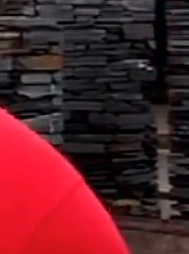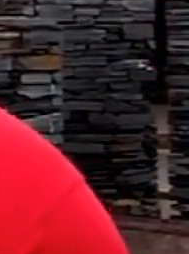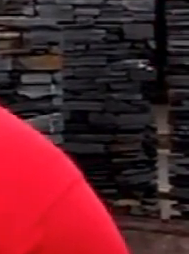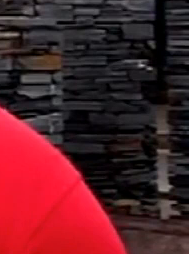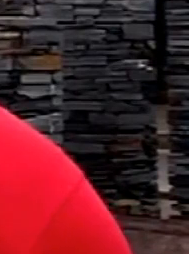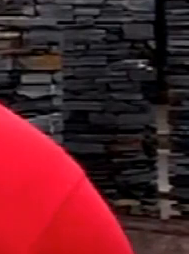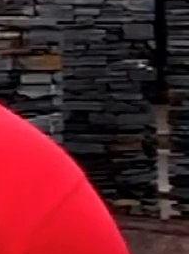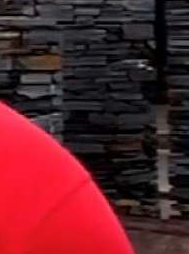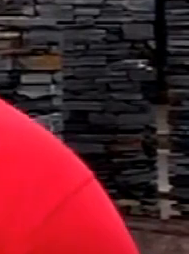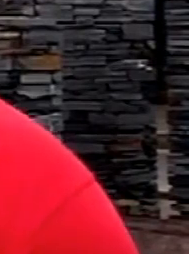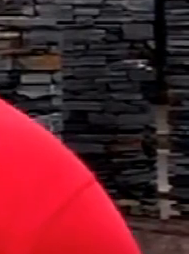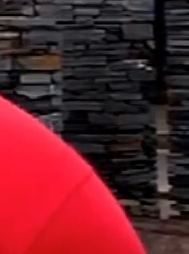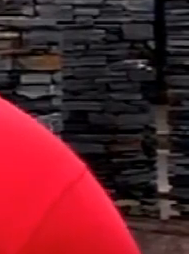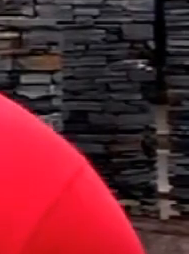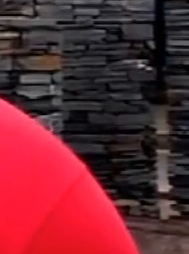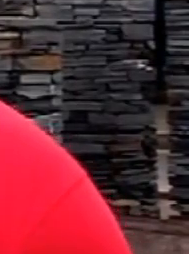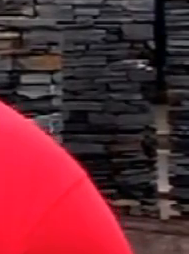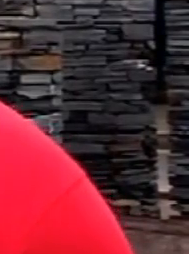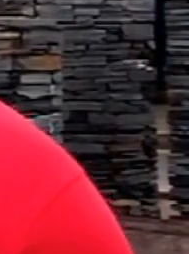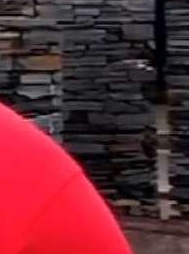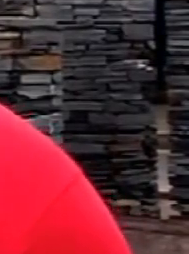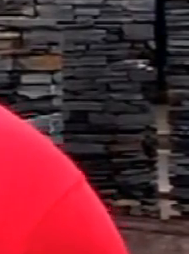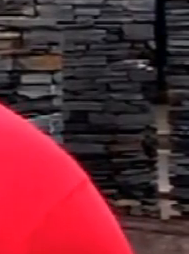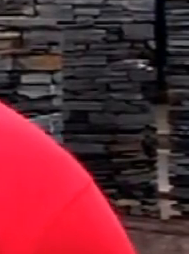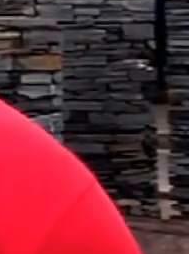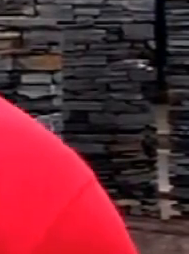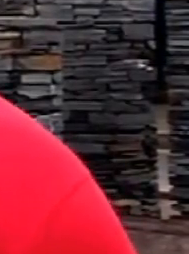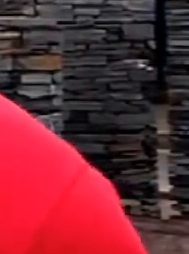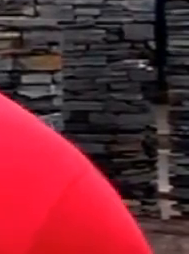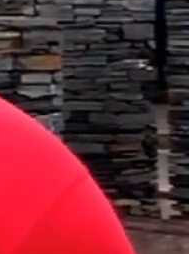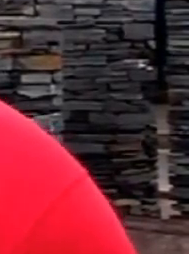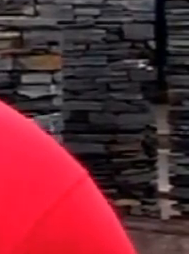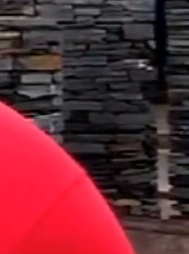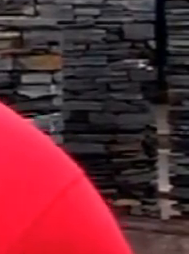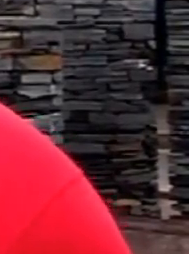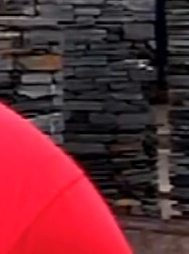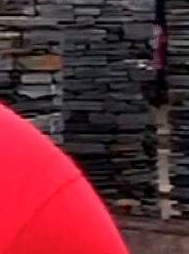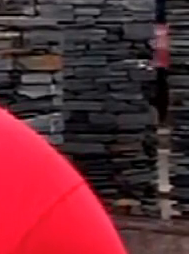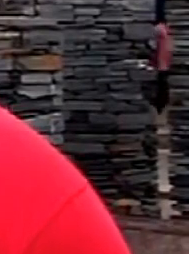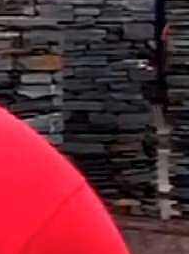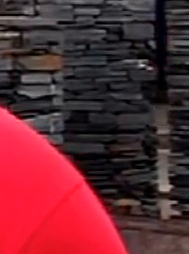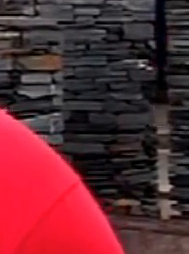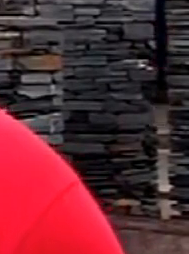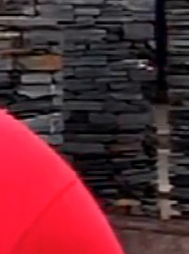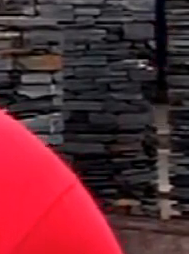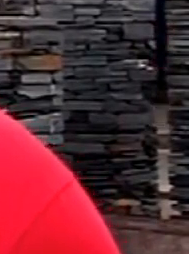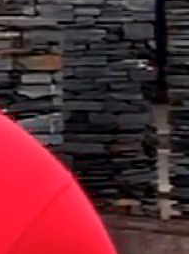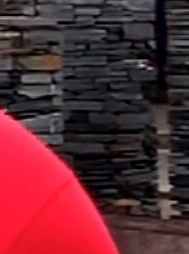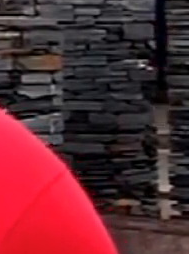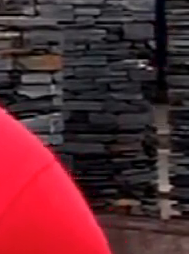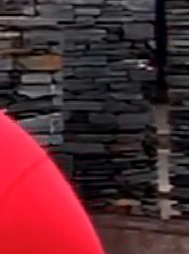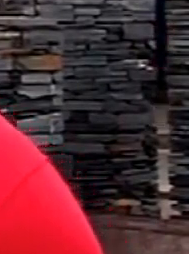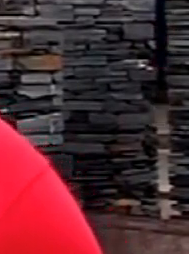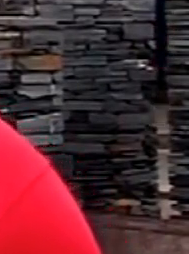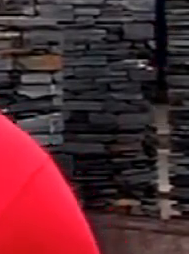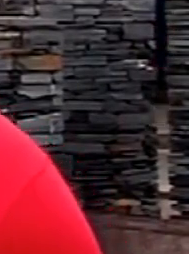still works within the confines. Is that going to pass the public scrutiny? it going to make... Because even if he's taking a decision,